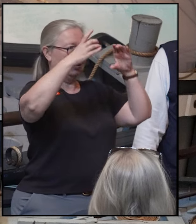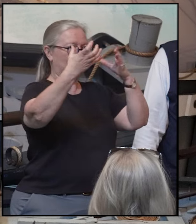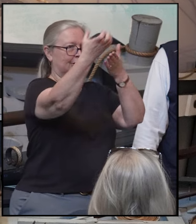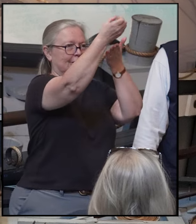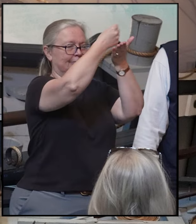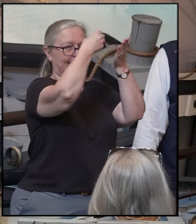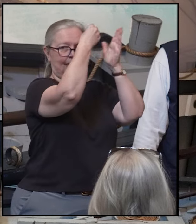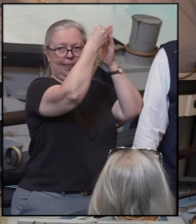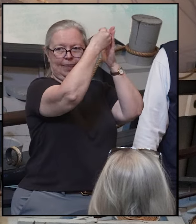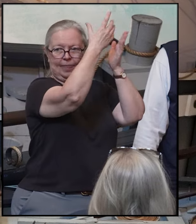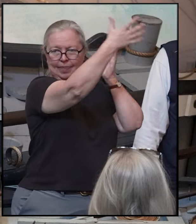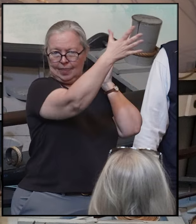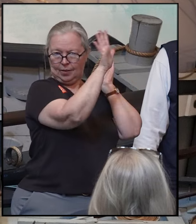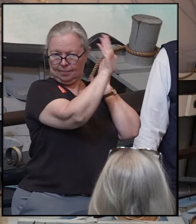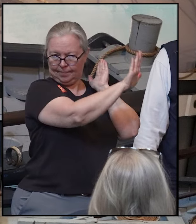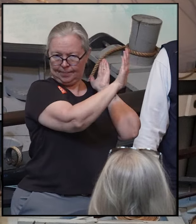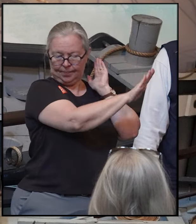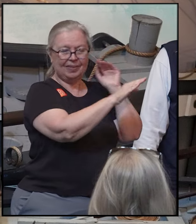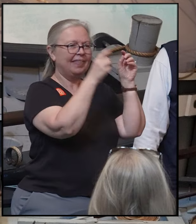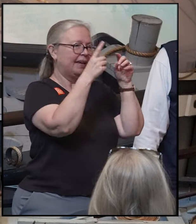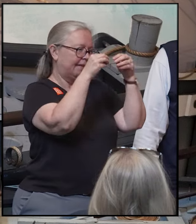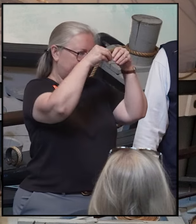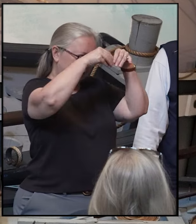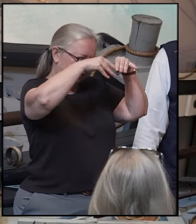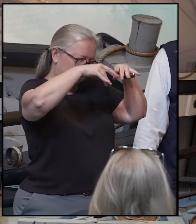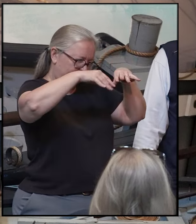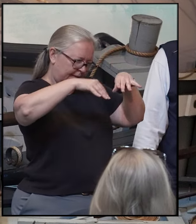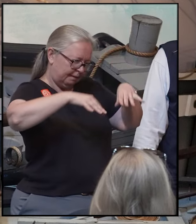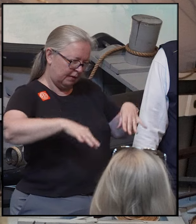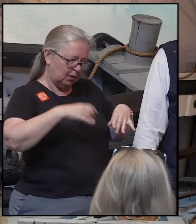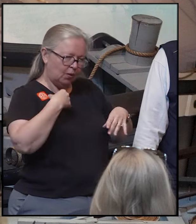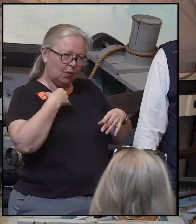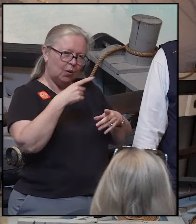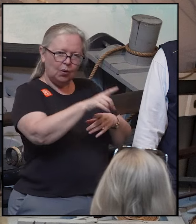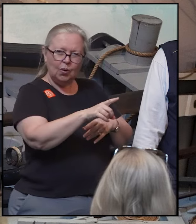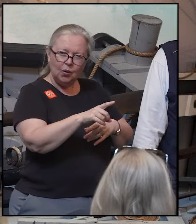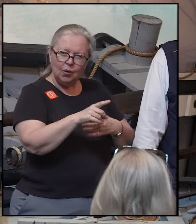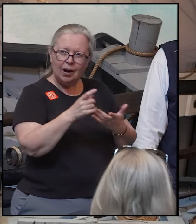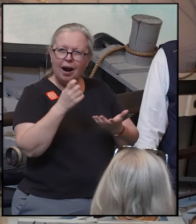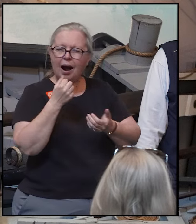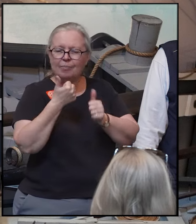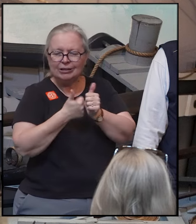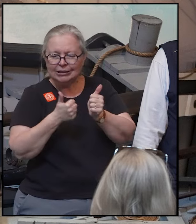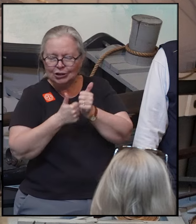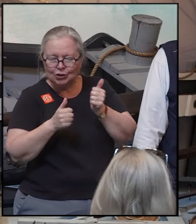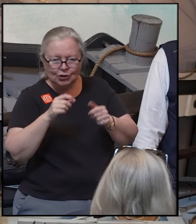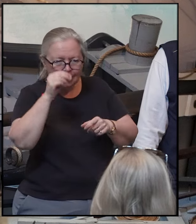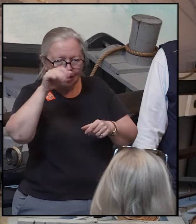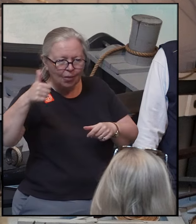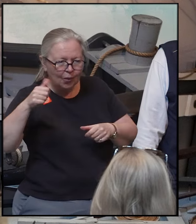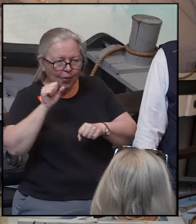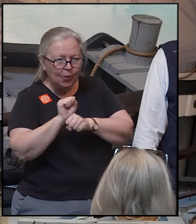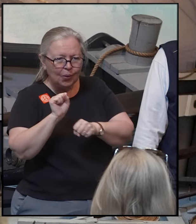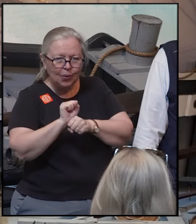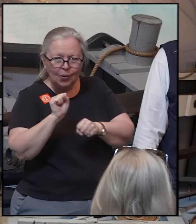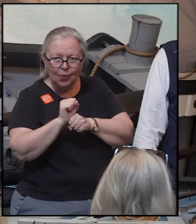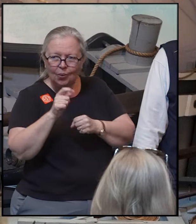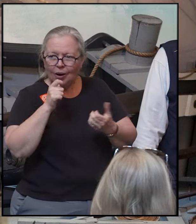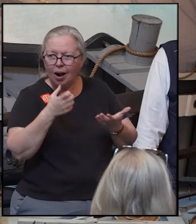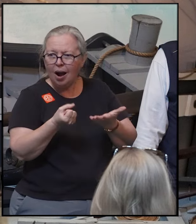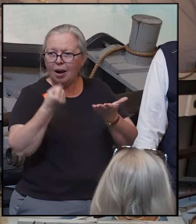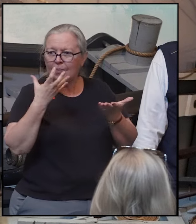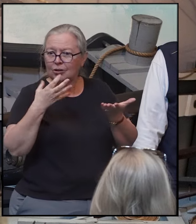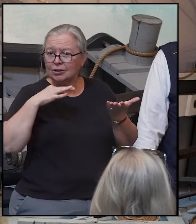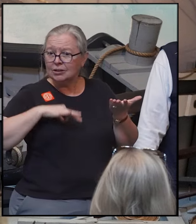much each member of the crew got. Now, whalers did not receive a salary in the sense that we know salaries.